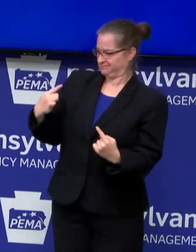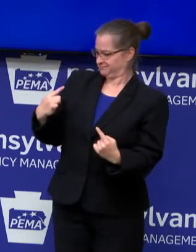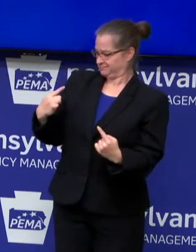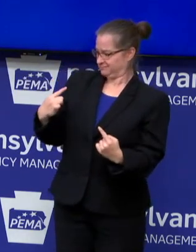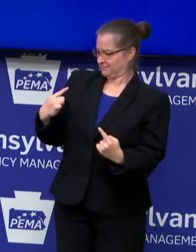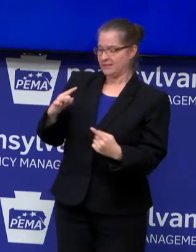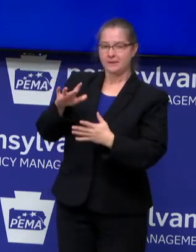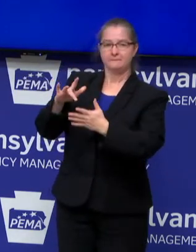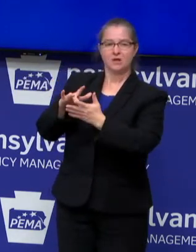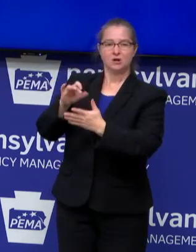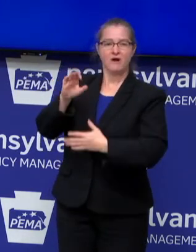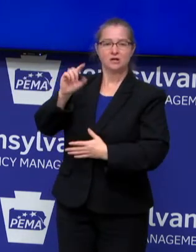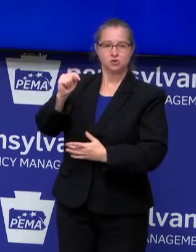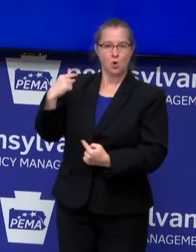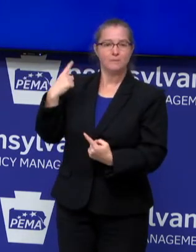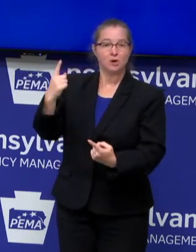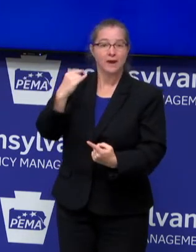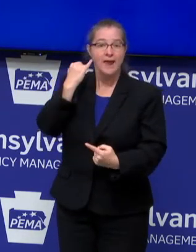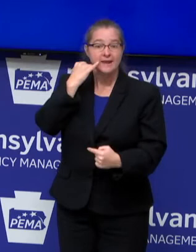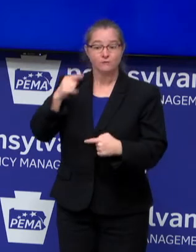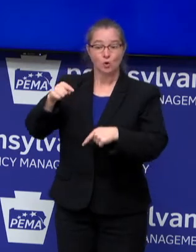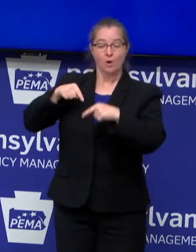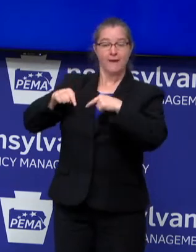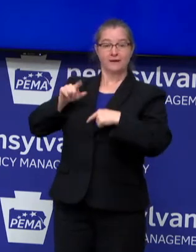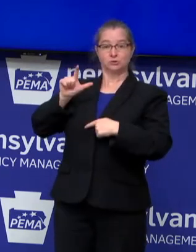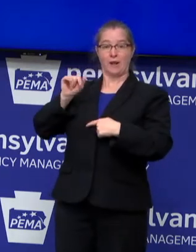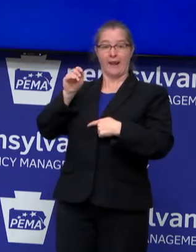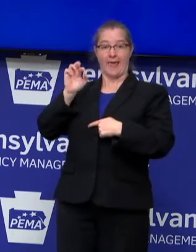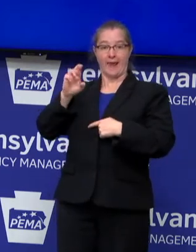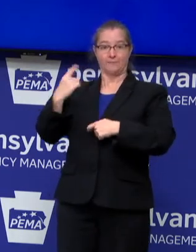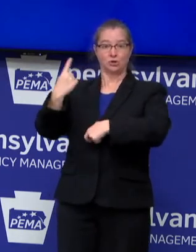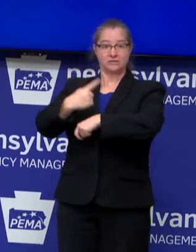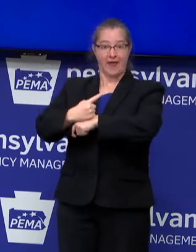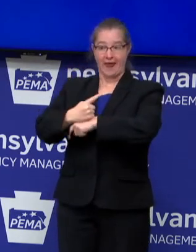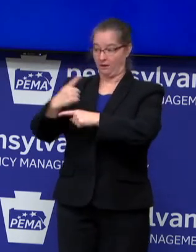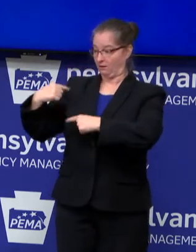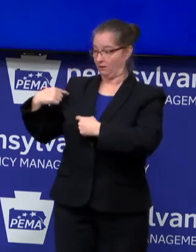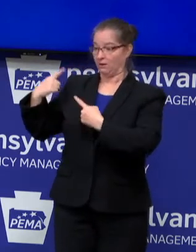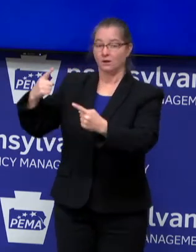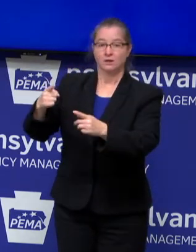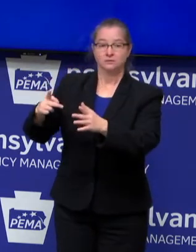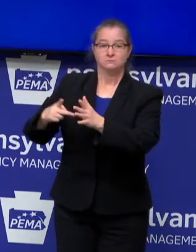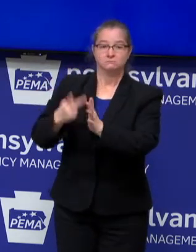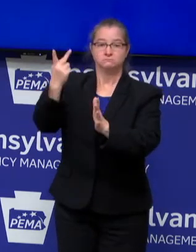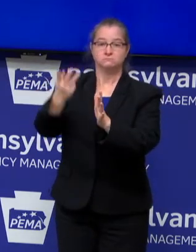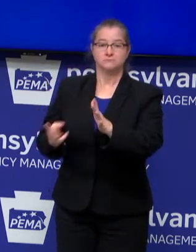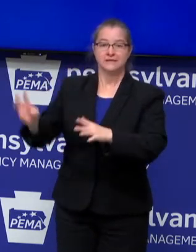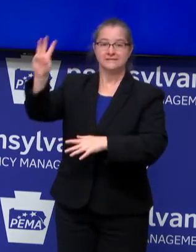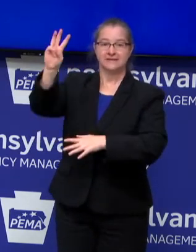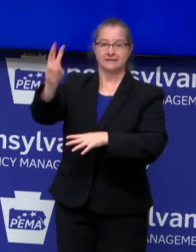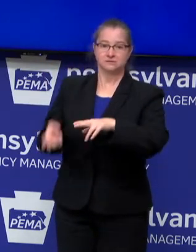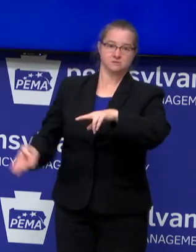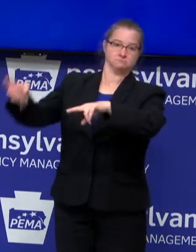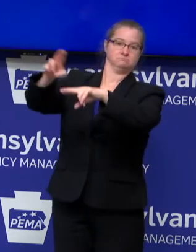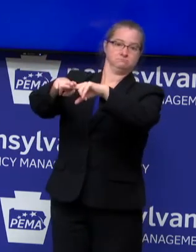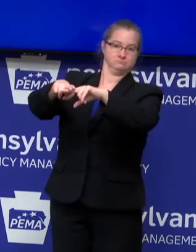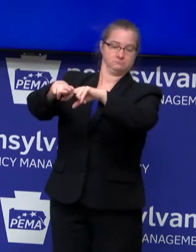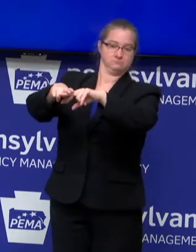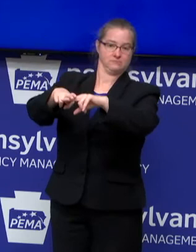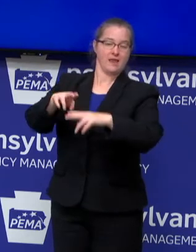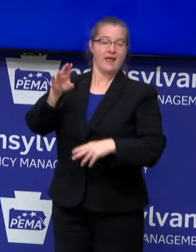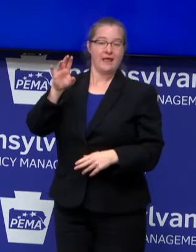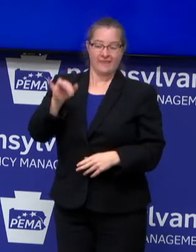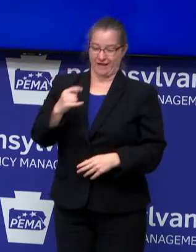mid-October. And if you go back to Labor Day, it's actually sextupled, so times six. And this